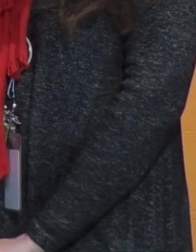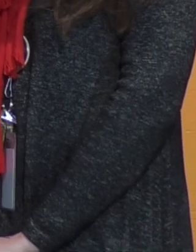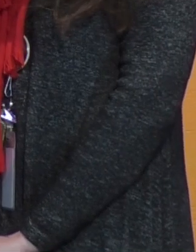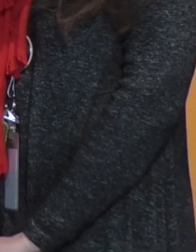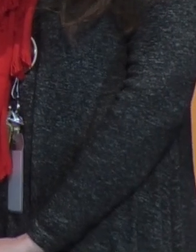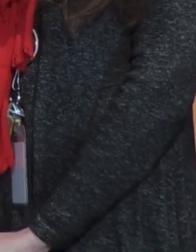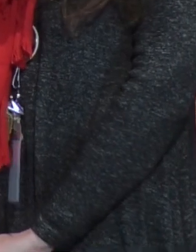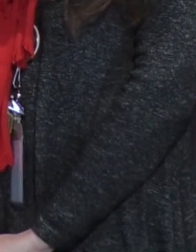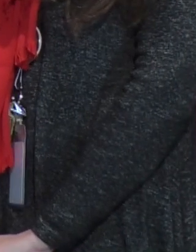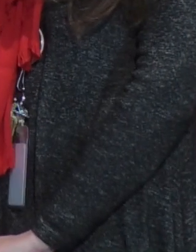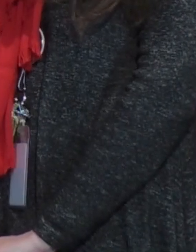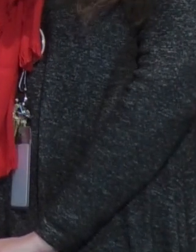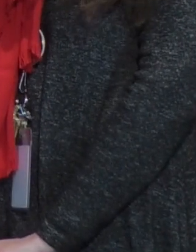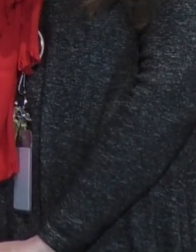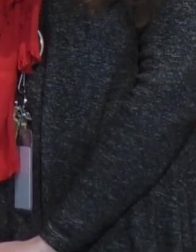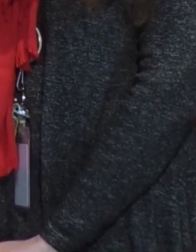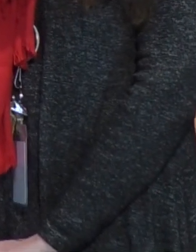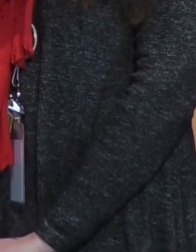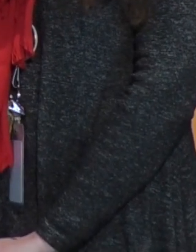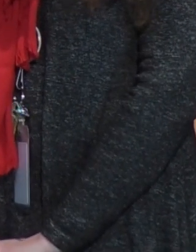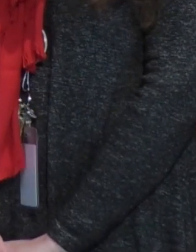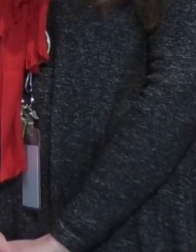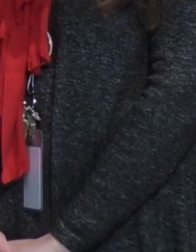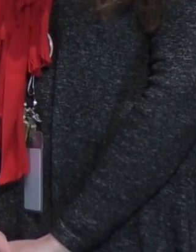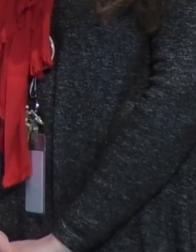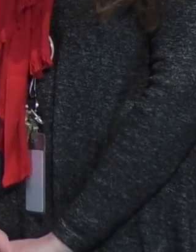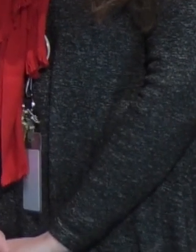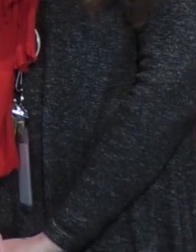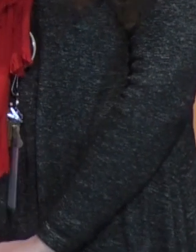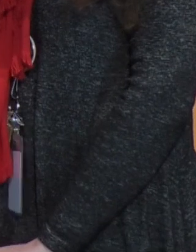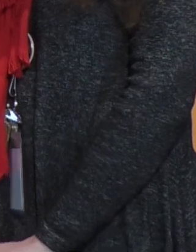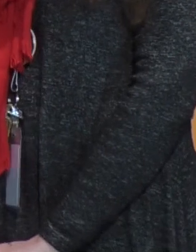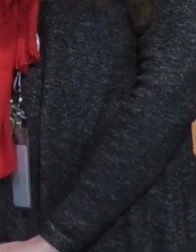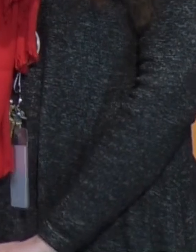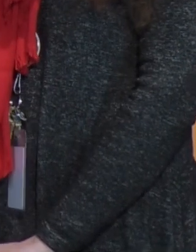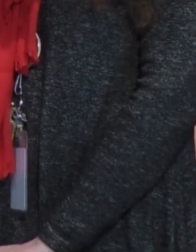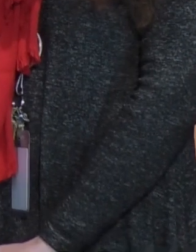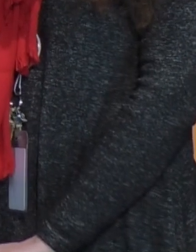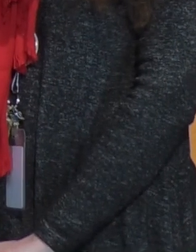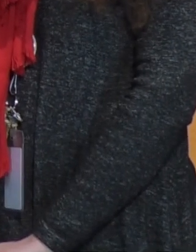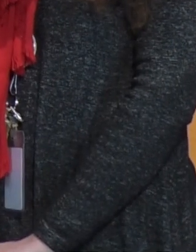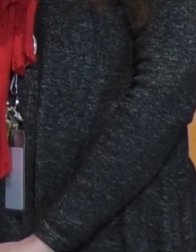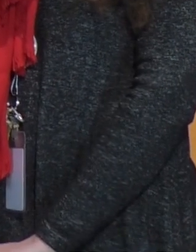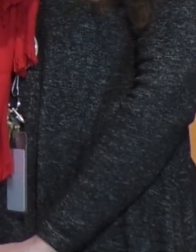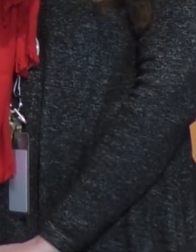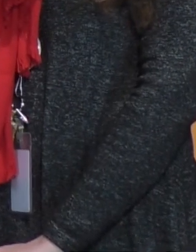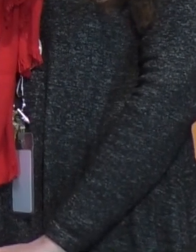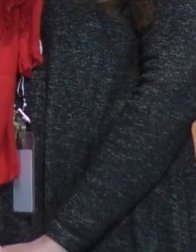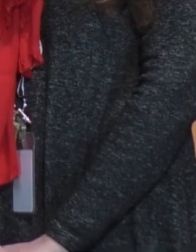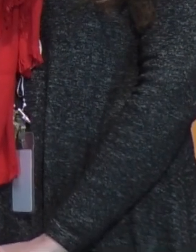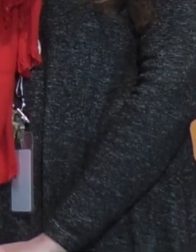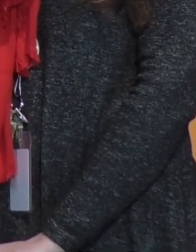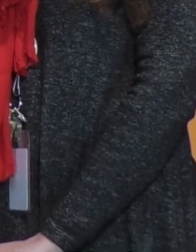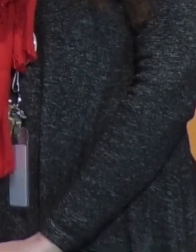recognition program and it's called Passing the Bravehead. Yes, the Bravehead stands for a fierce mind, kind heart, and a brave spirit. Last